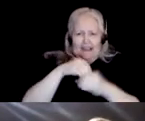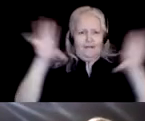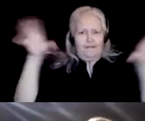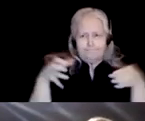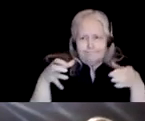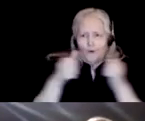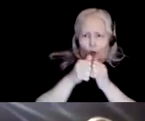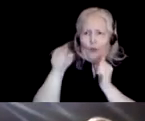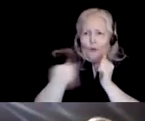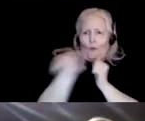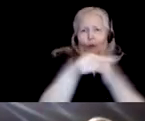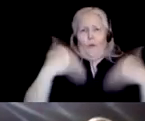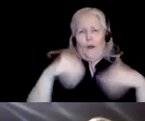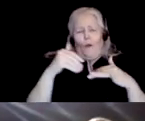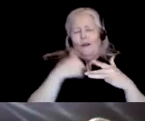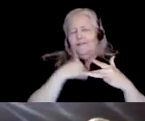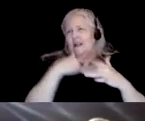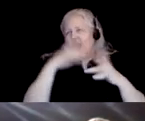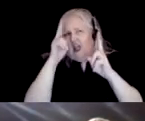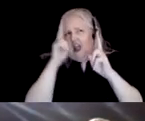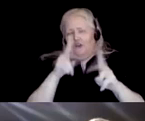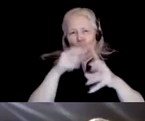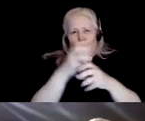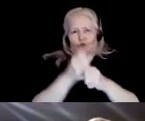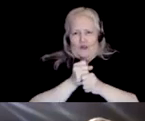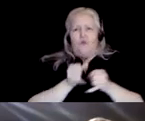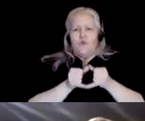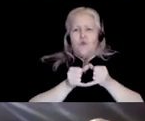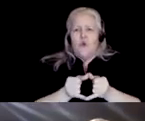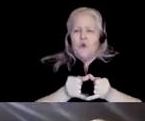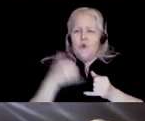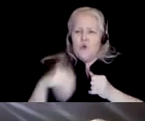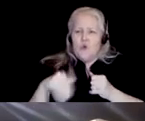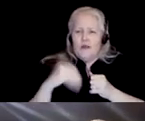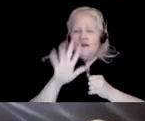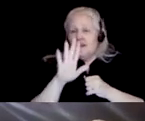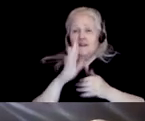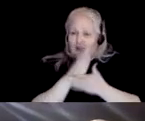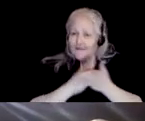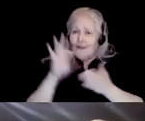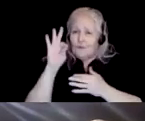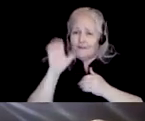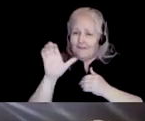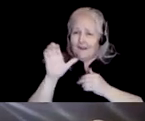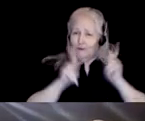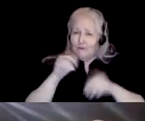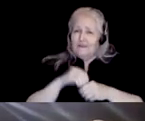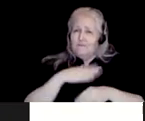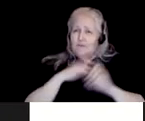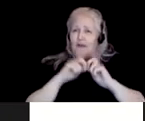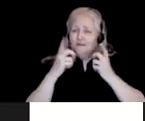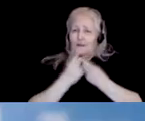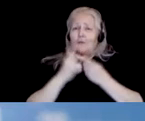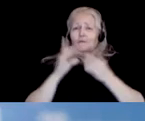I'm truly honored to be receiving this award. In fact, some faculty members in my department have shared their fond